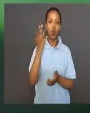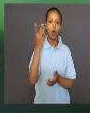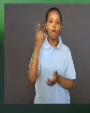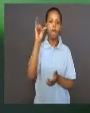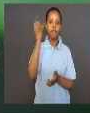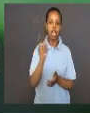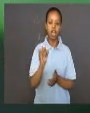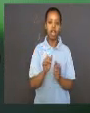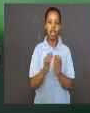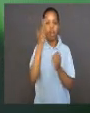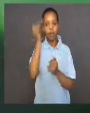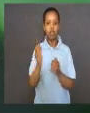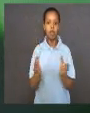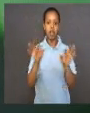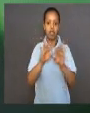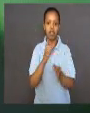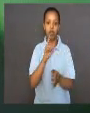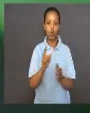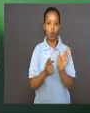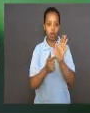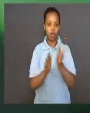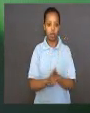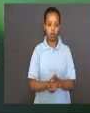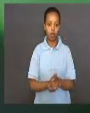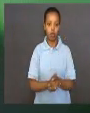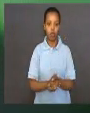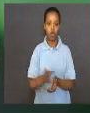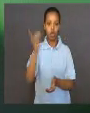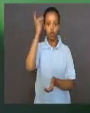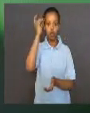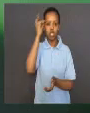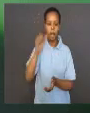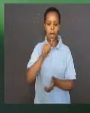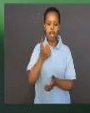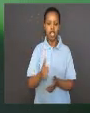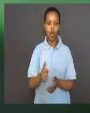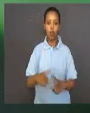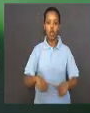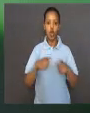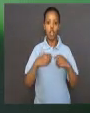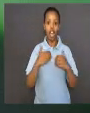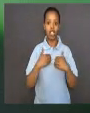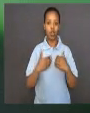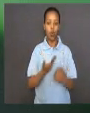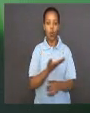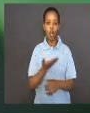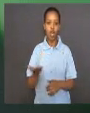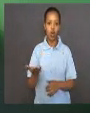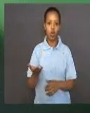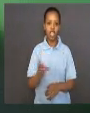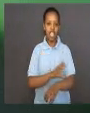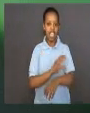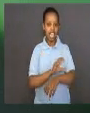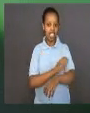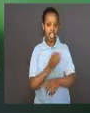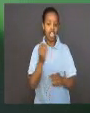Dutrochet saying that all living things are made of cells was